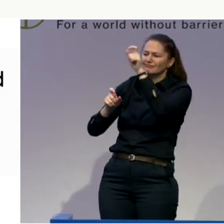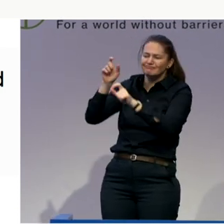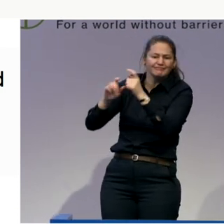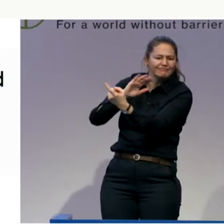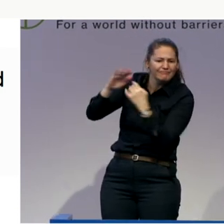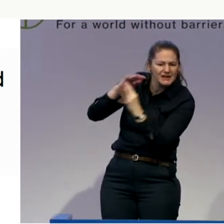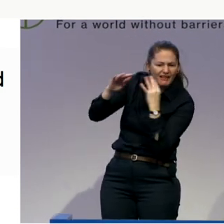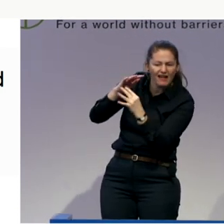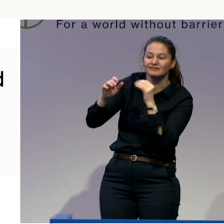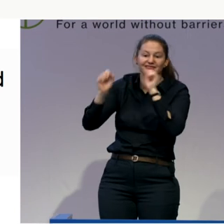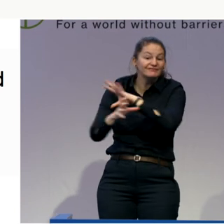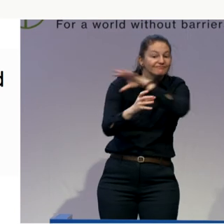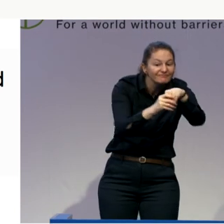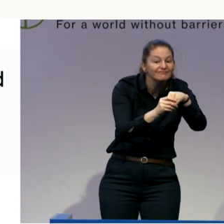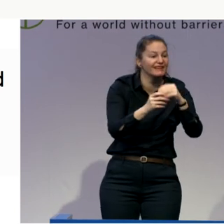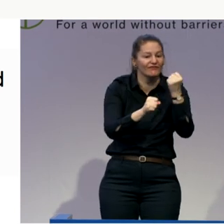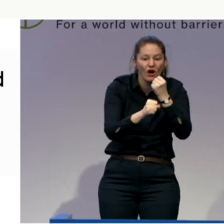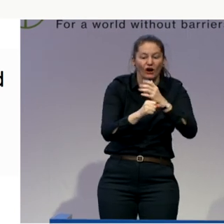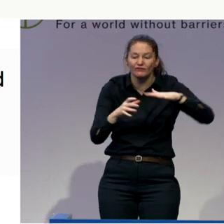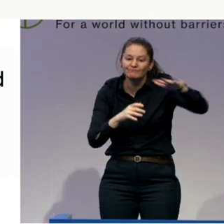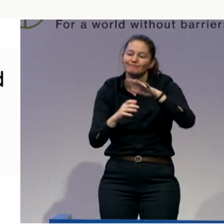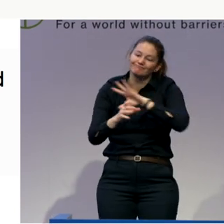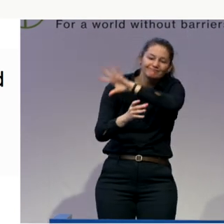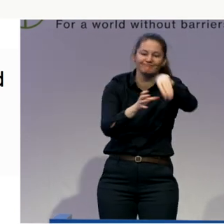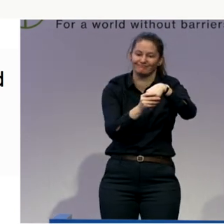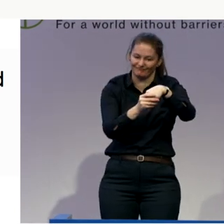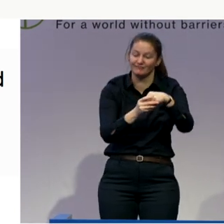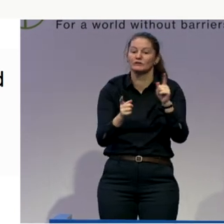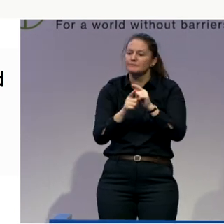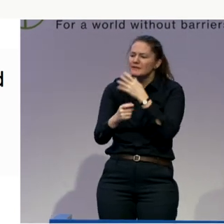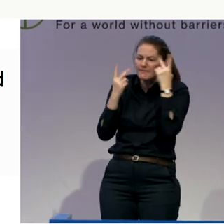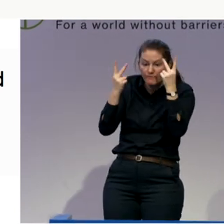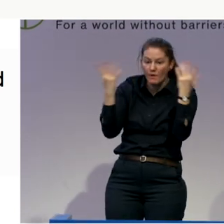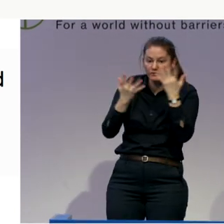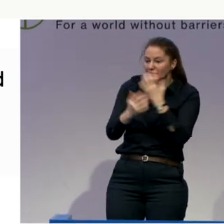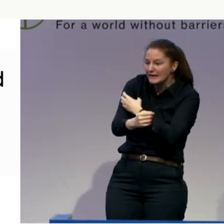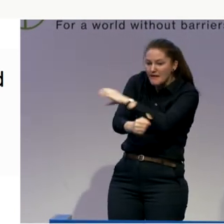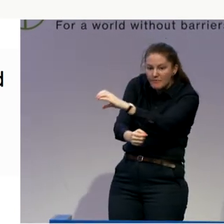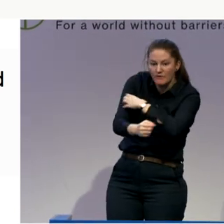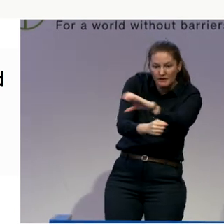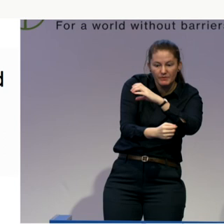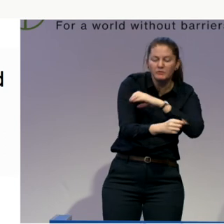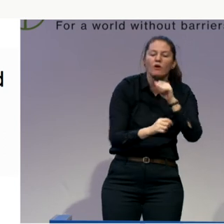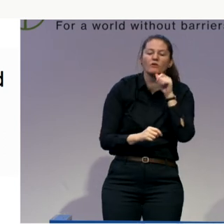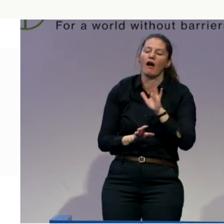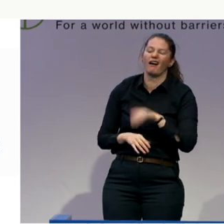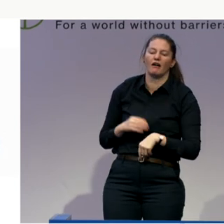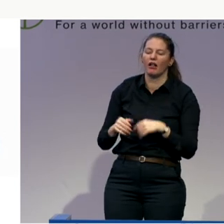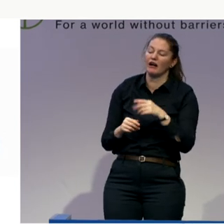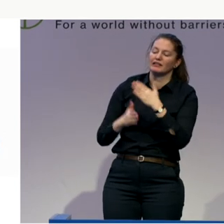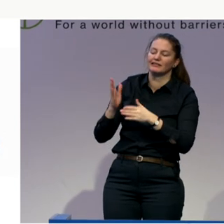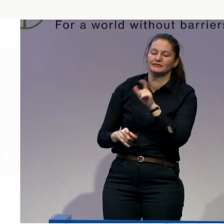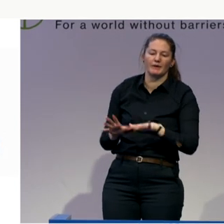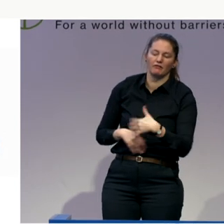be thankful to them and to make sure they want to do this work, which means not exploiting them. So empower disabled people,